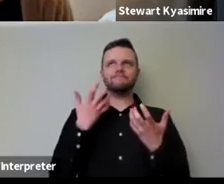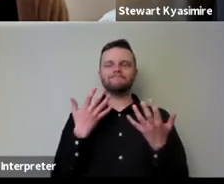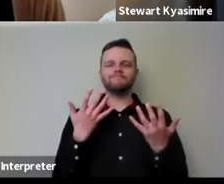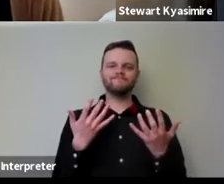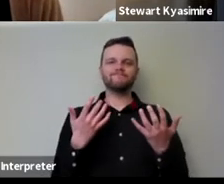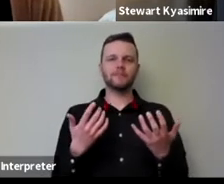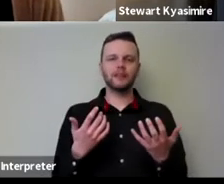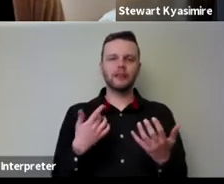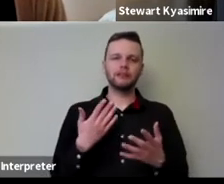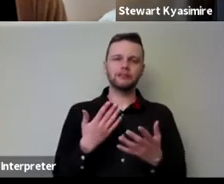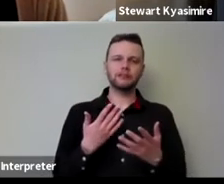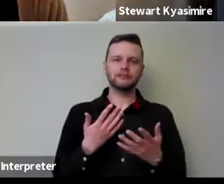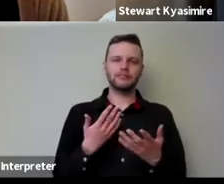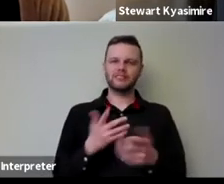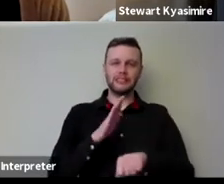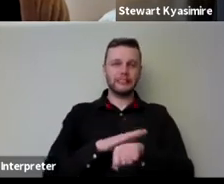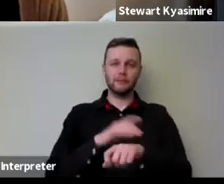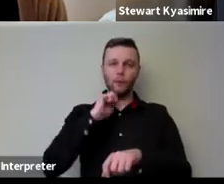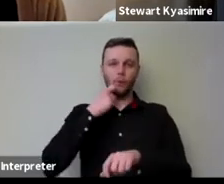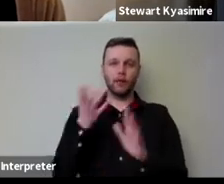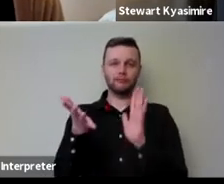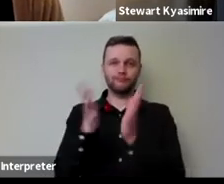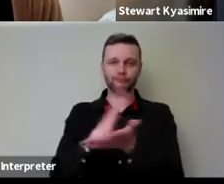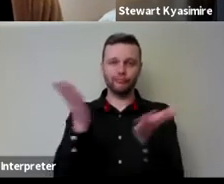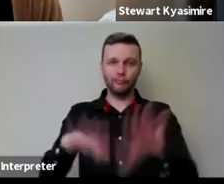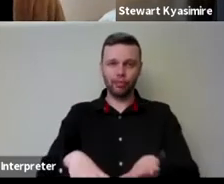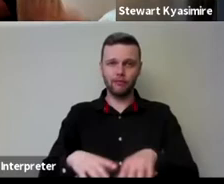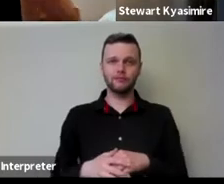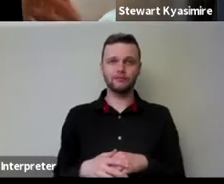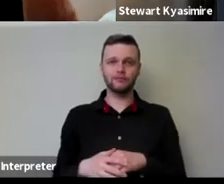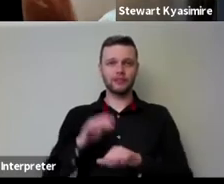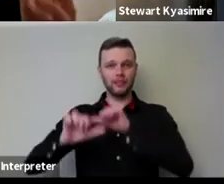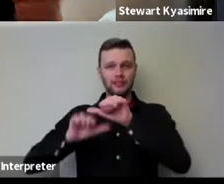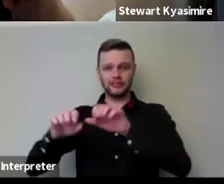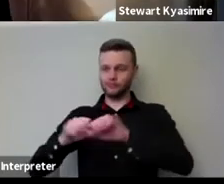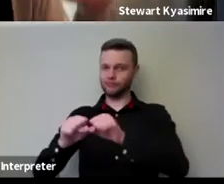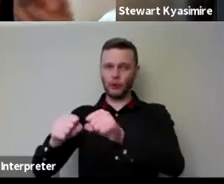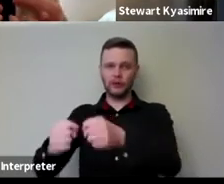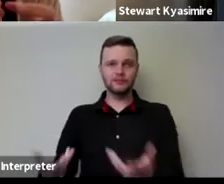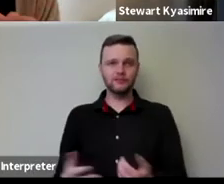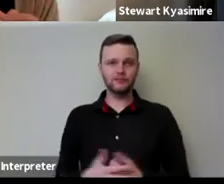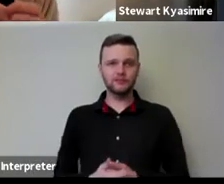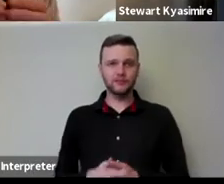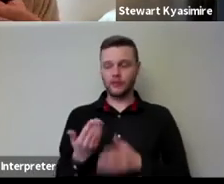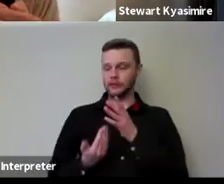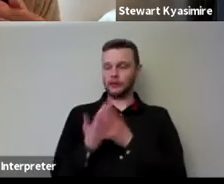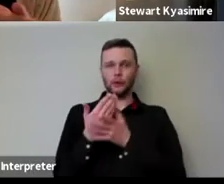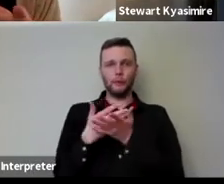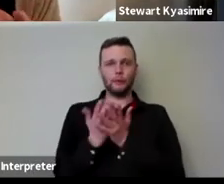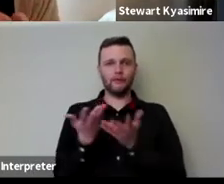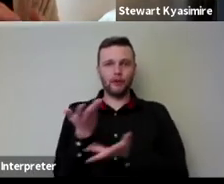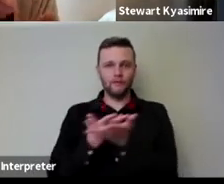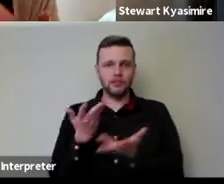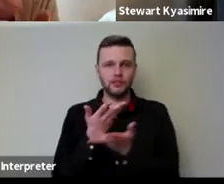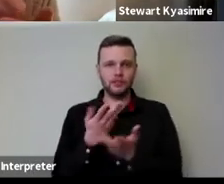there's an inevitable period of collapse isn't there there there this is a broken system so what we're talking about now this latest bit of conversation is about how we can